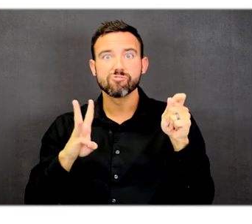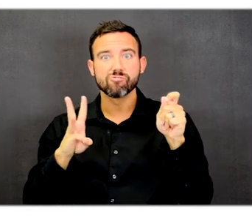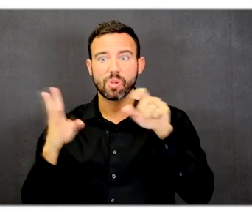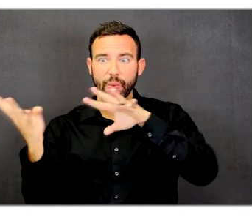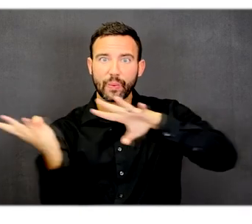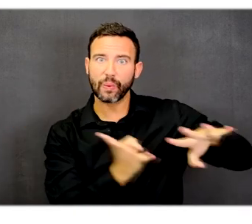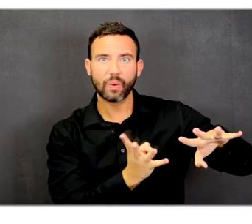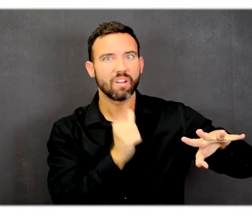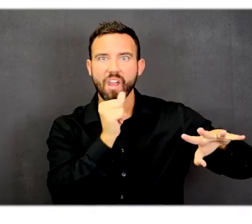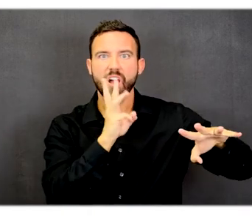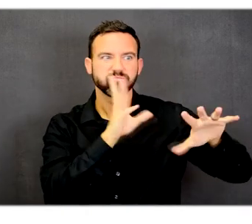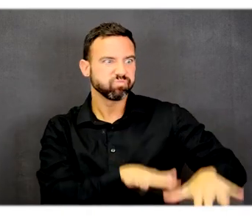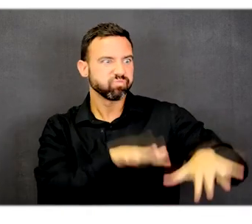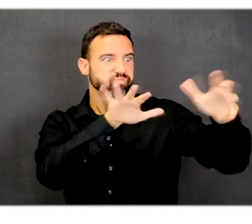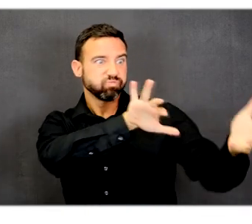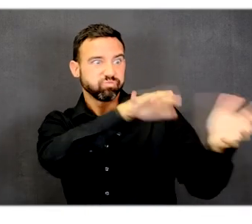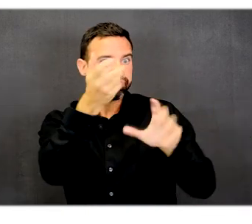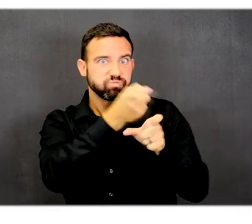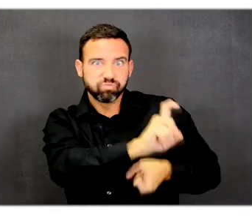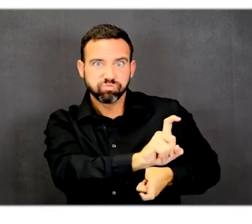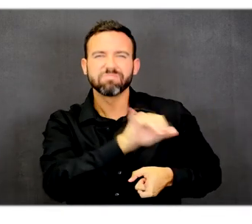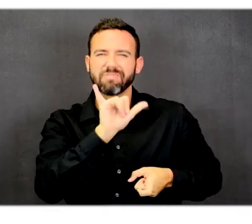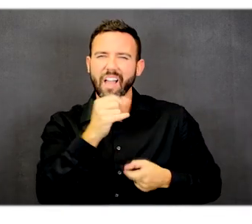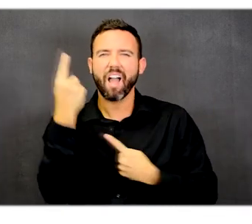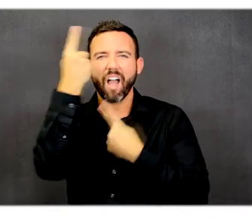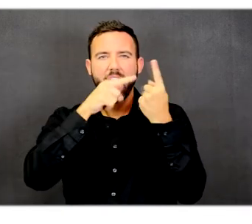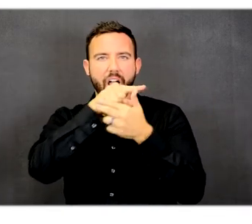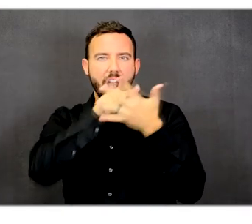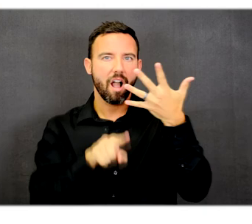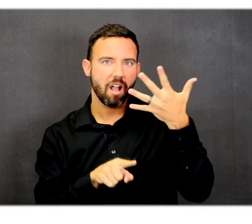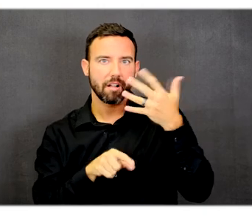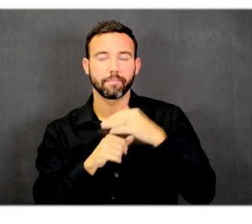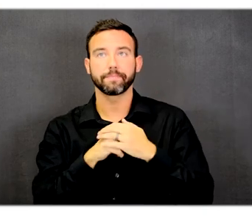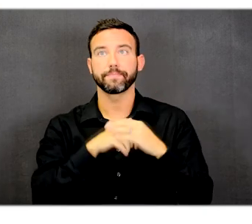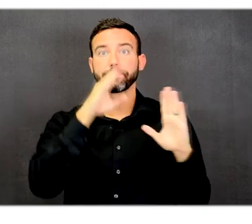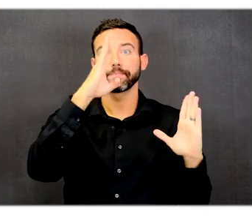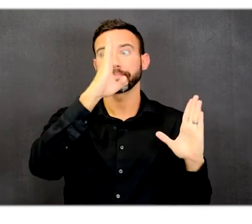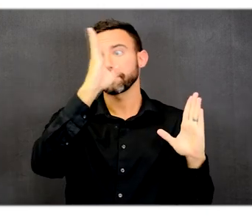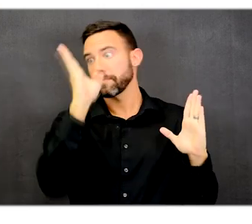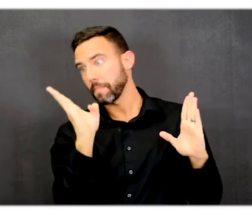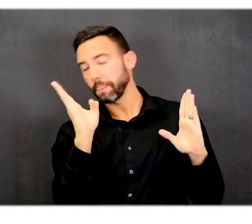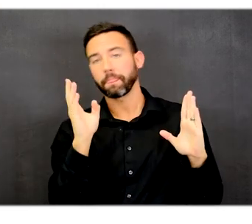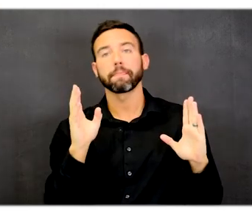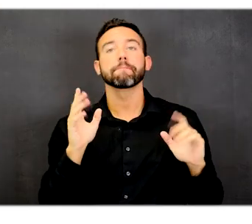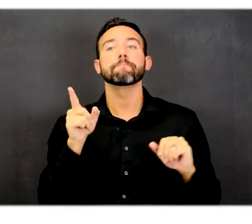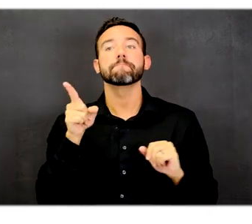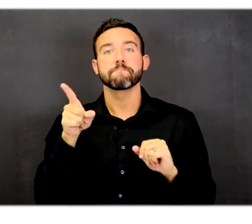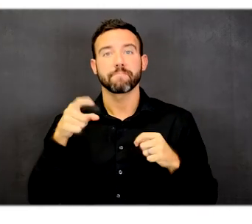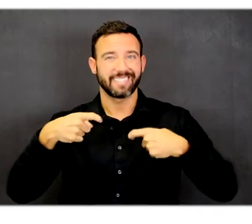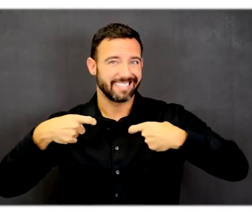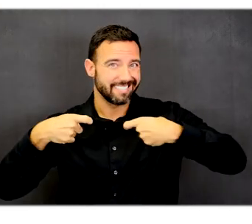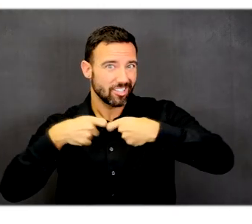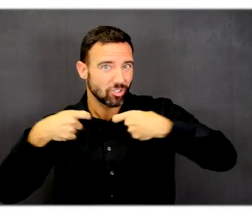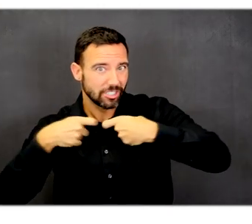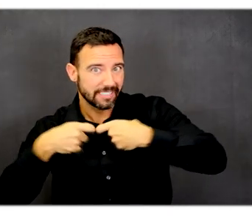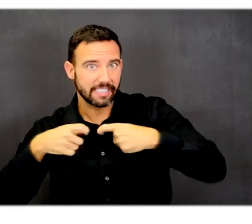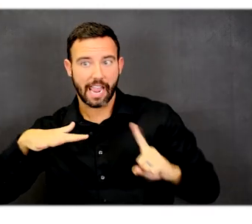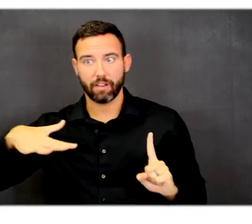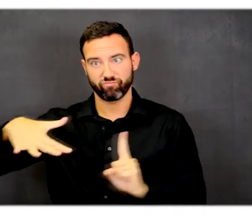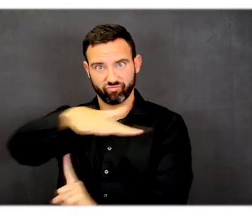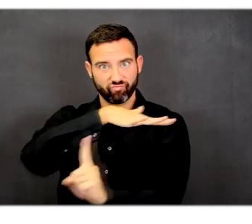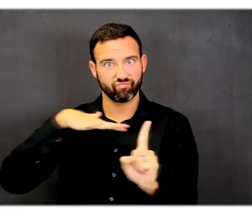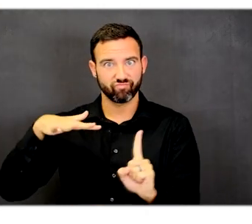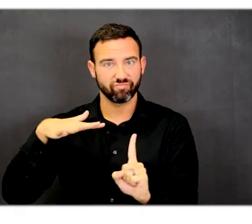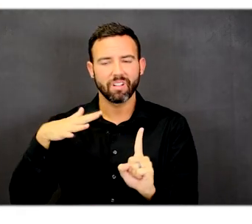Moving down to the four o'clock position is Energy and Atmosphere, which focus on how do we create an